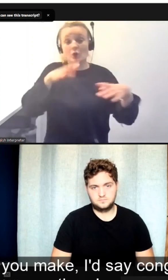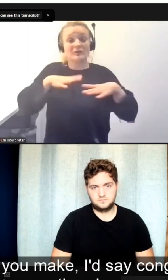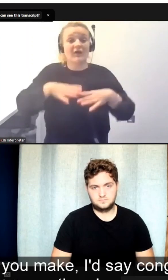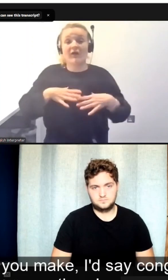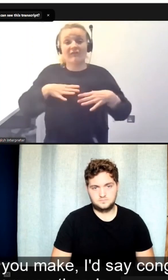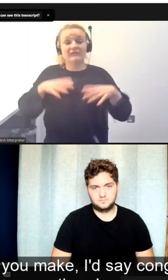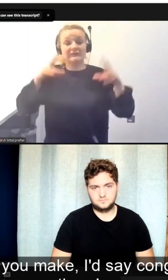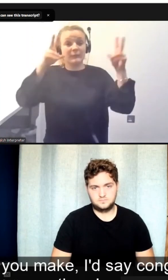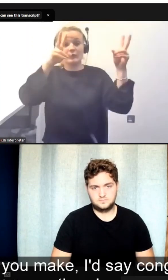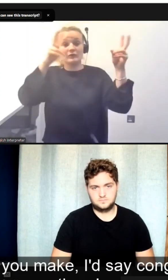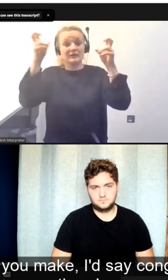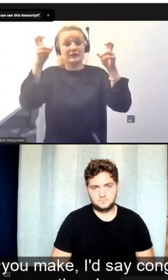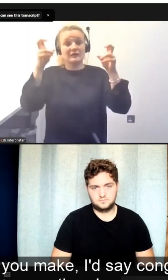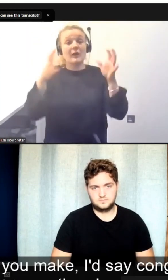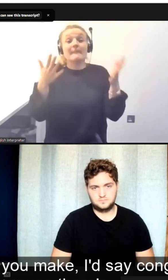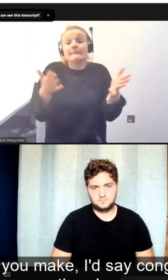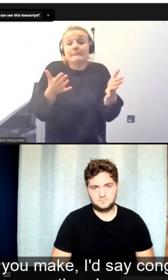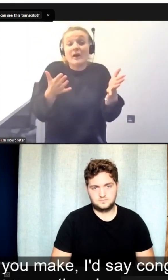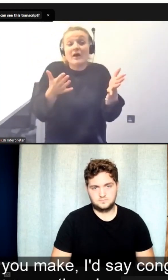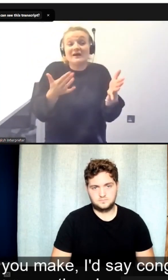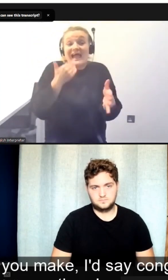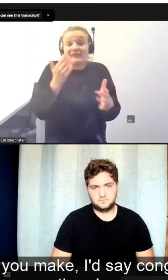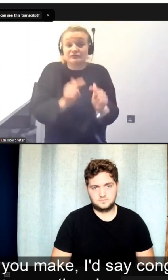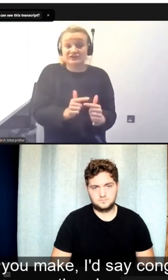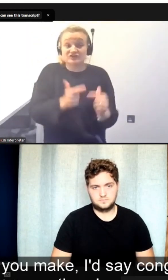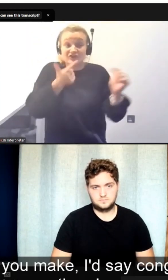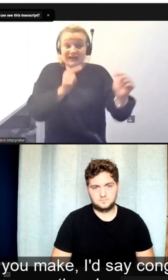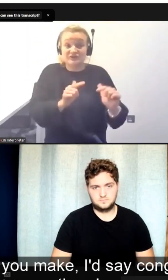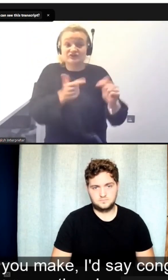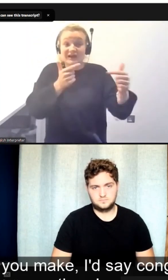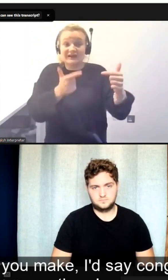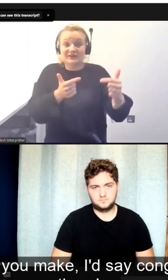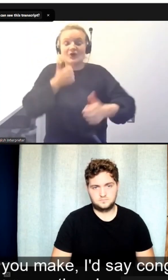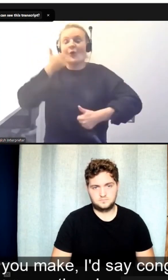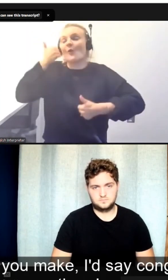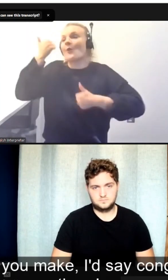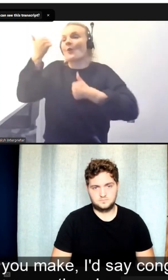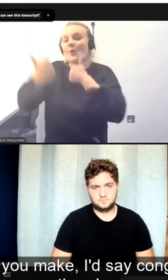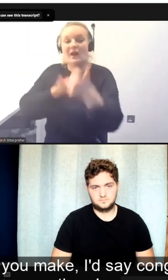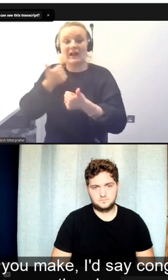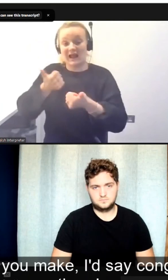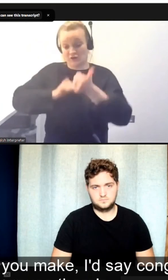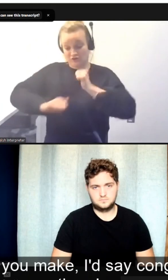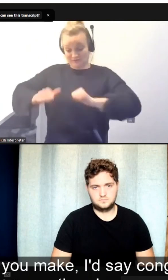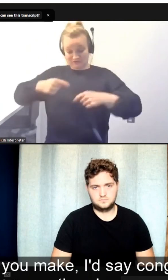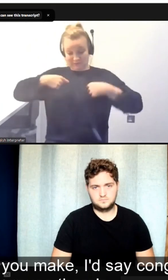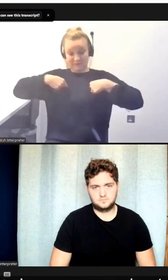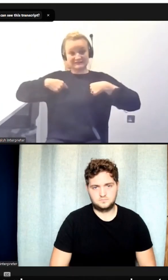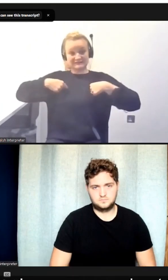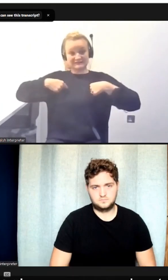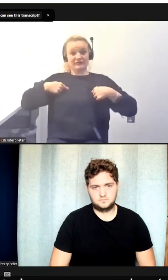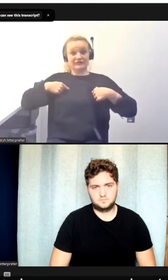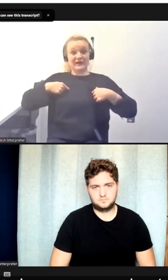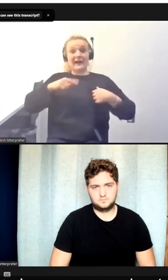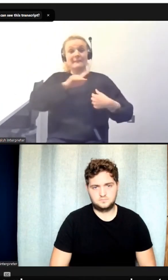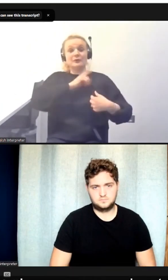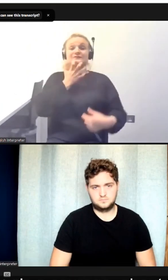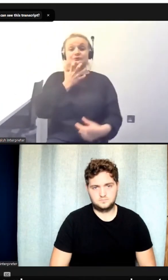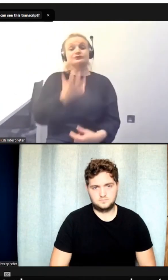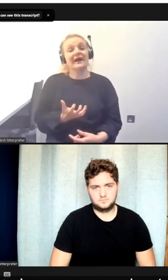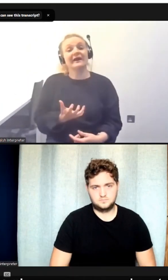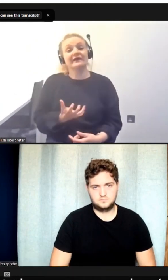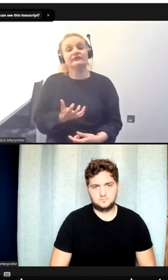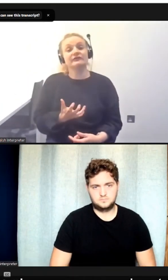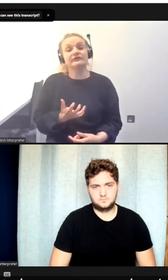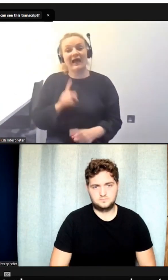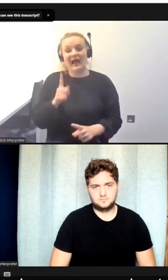uncomfortable challenge you make, I'd say congratulate yourself for doing that, because there's a bravery about that. And